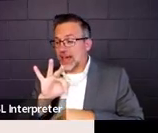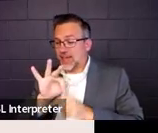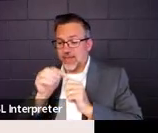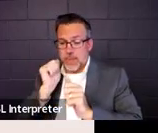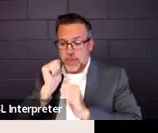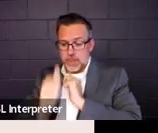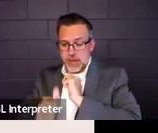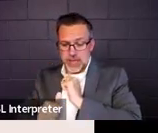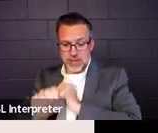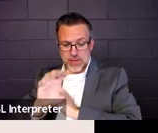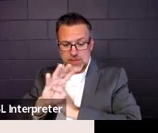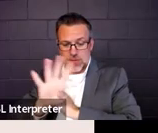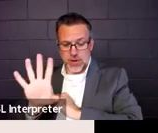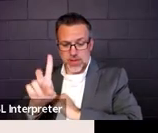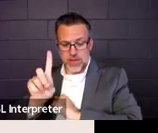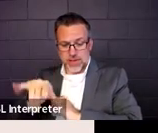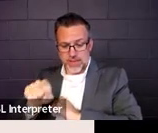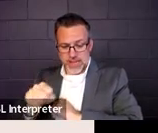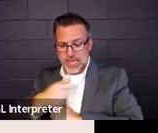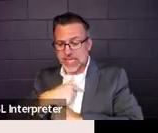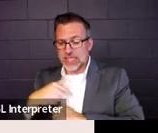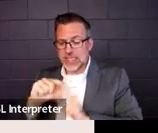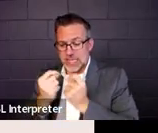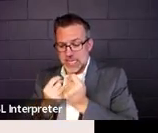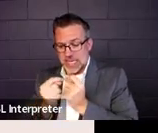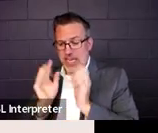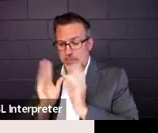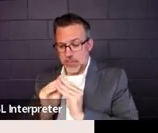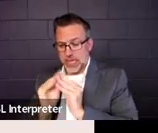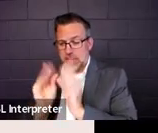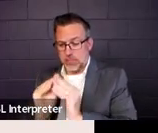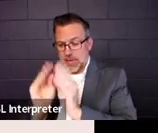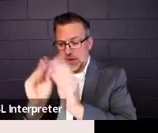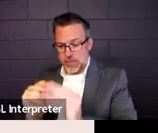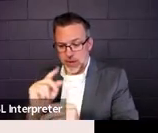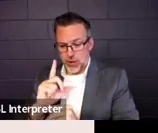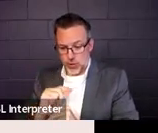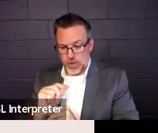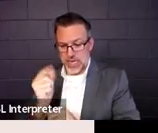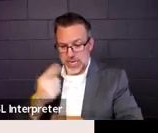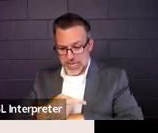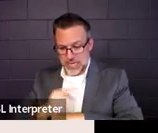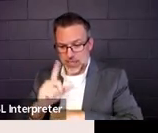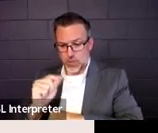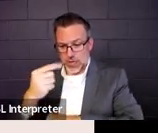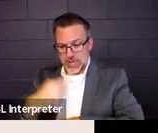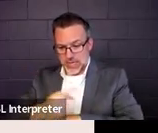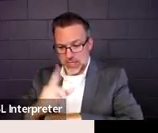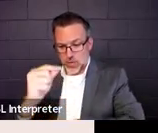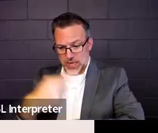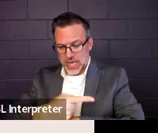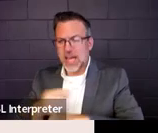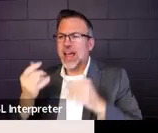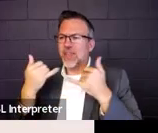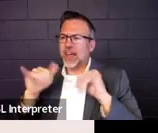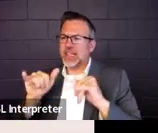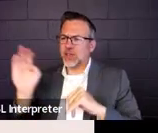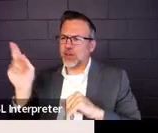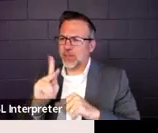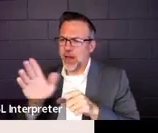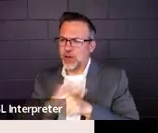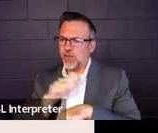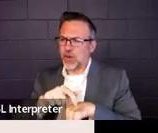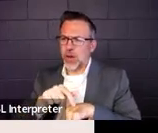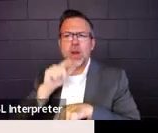45 days and we're reviewing every 20 school days, that they can still be increasing and be back to a full time. Like we wouldn't have to necessarily meet